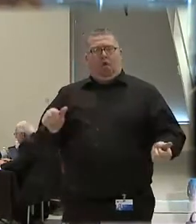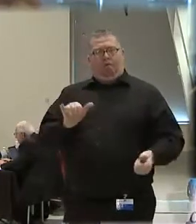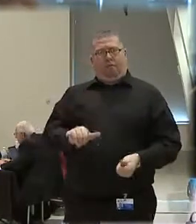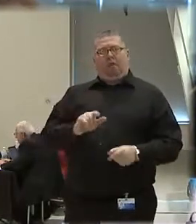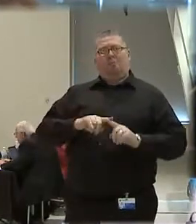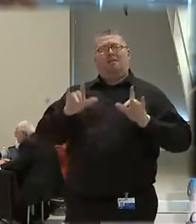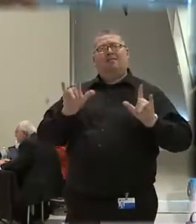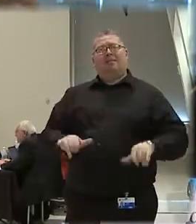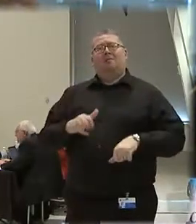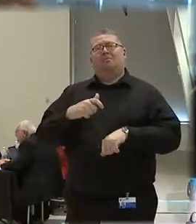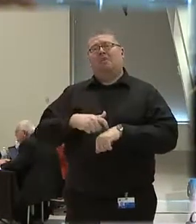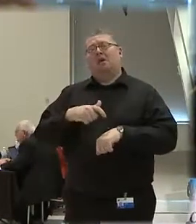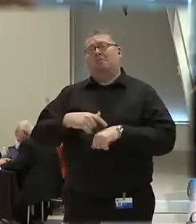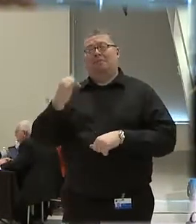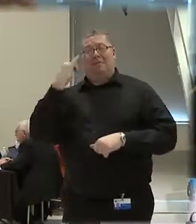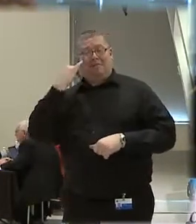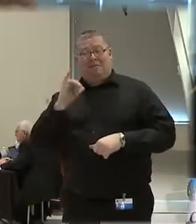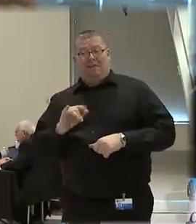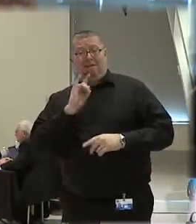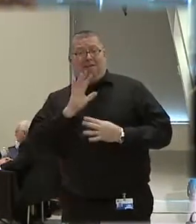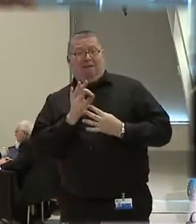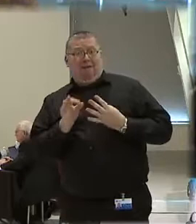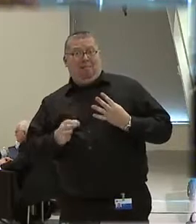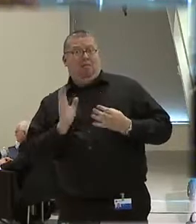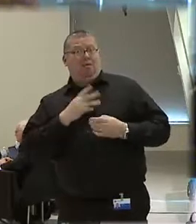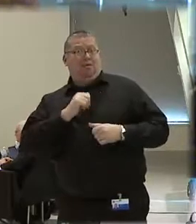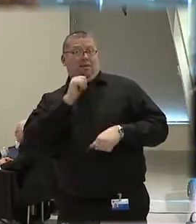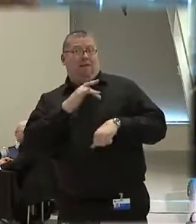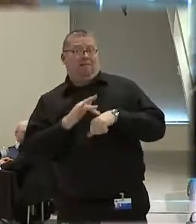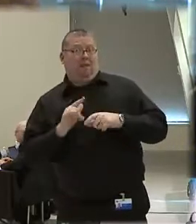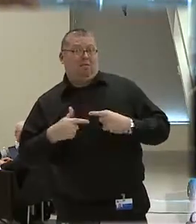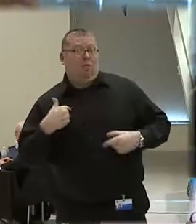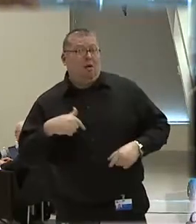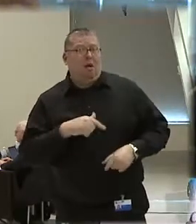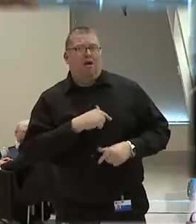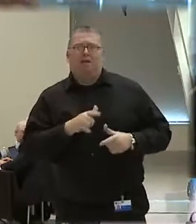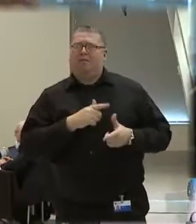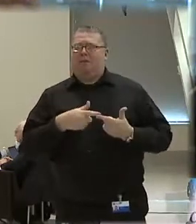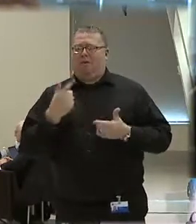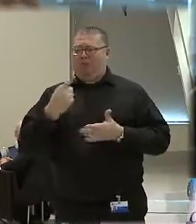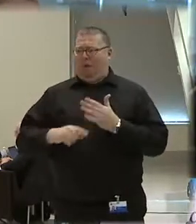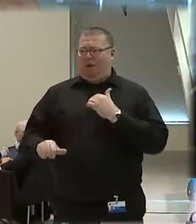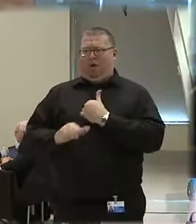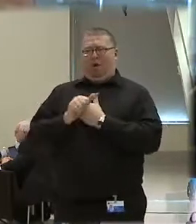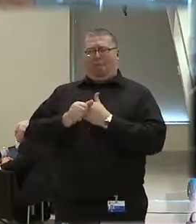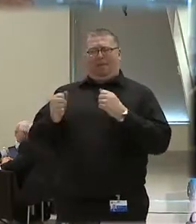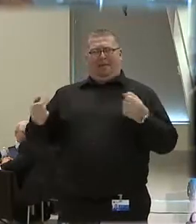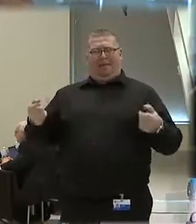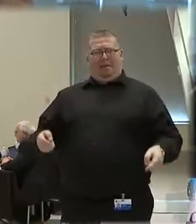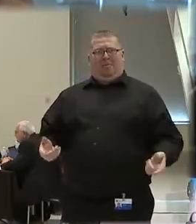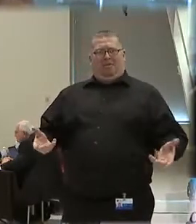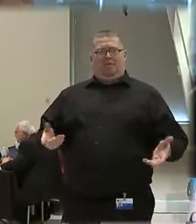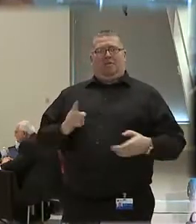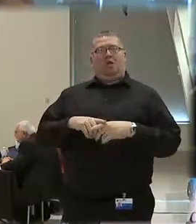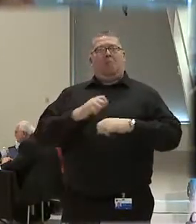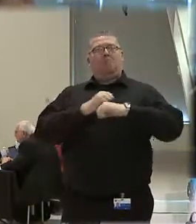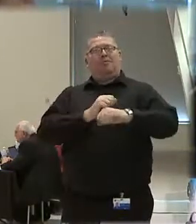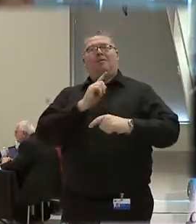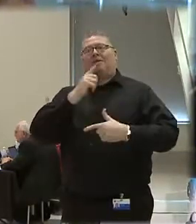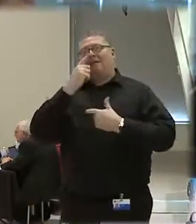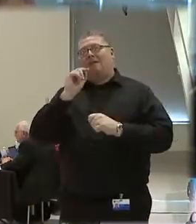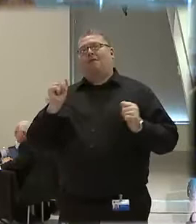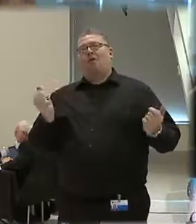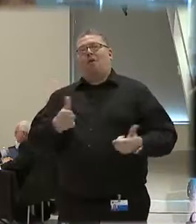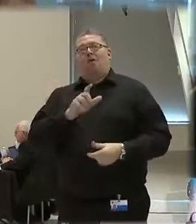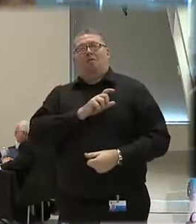at the same time, if that is an option that is available to us, what harm is done? It protects the interests of law